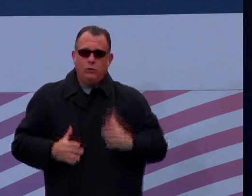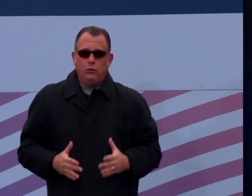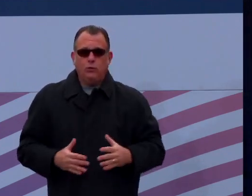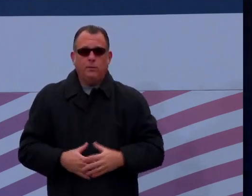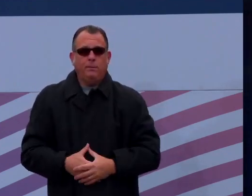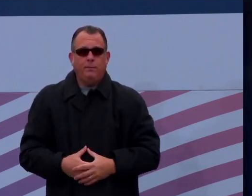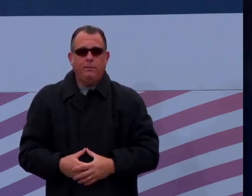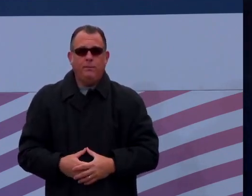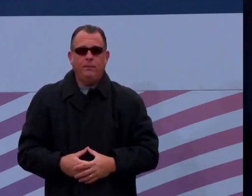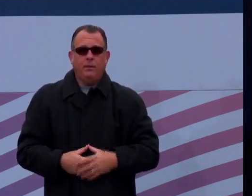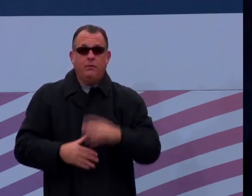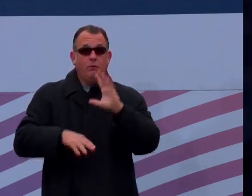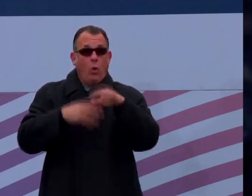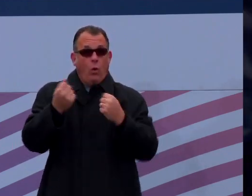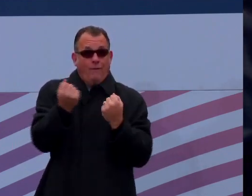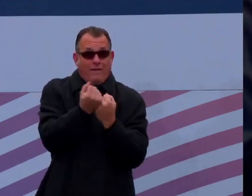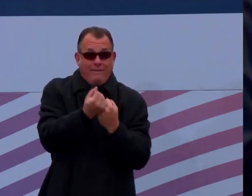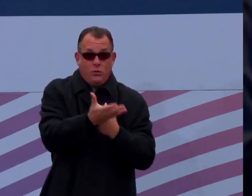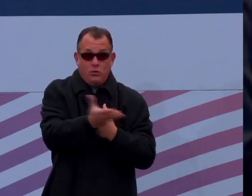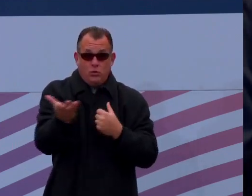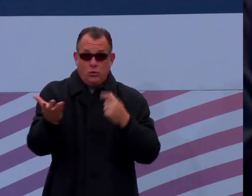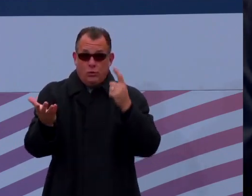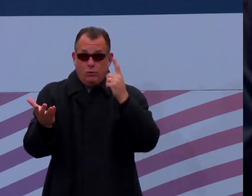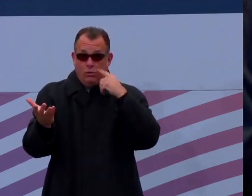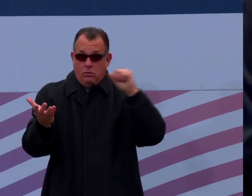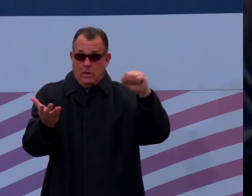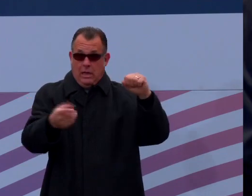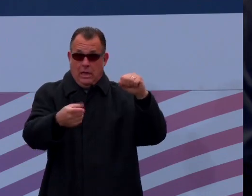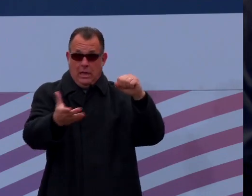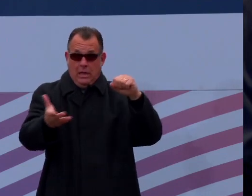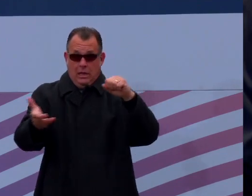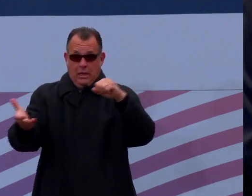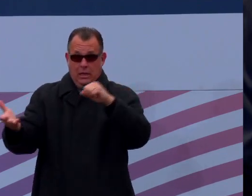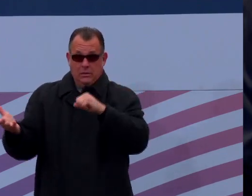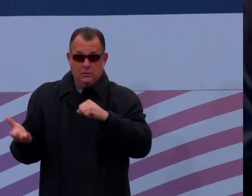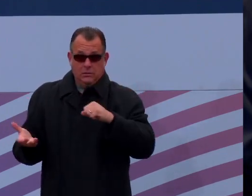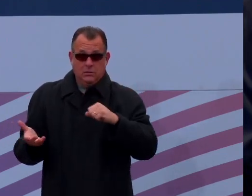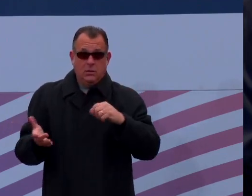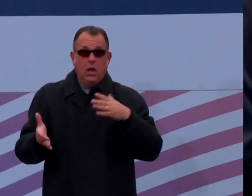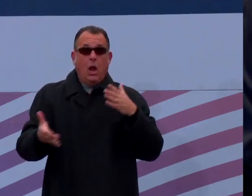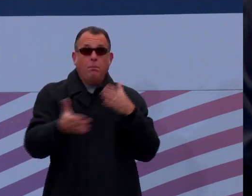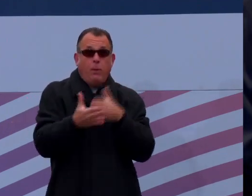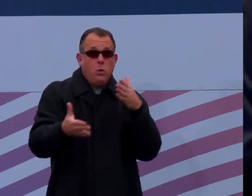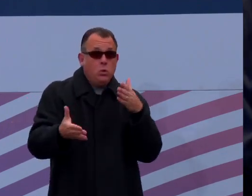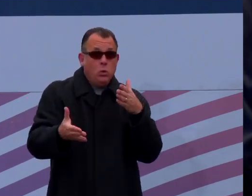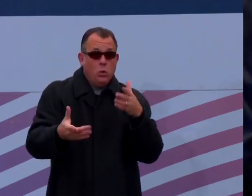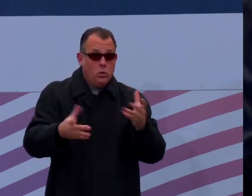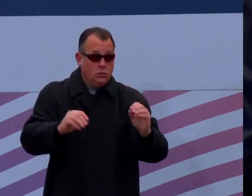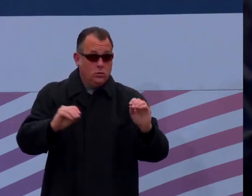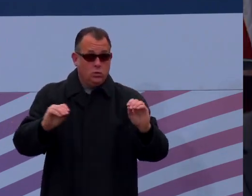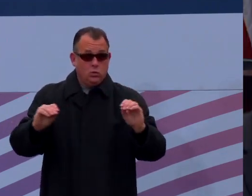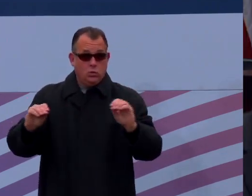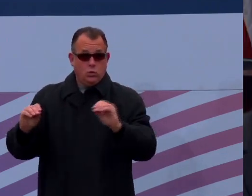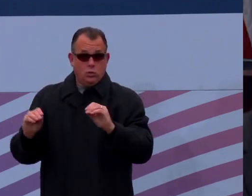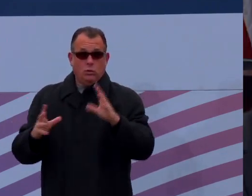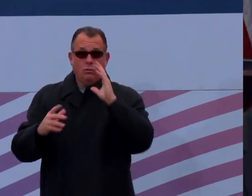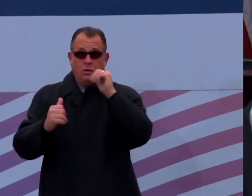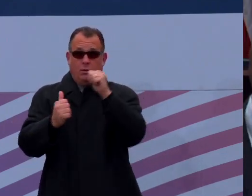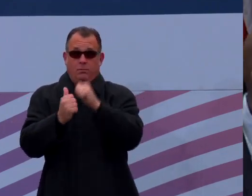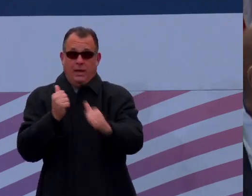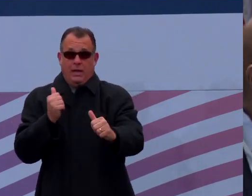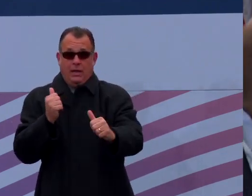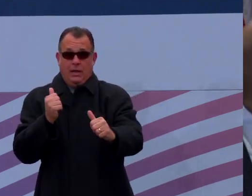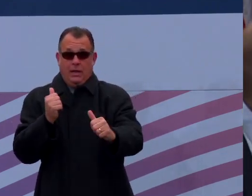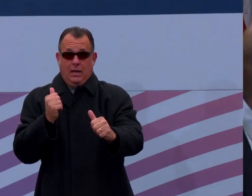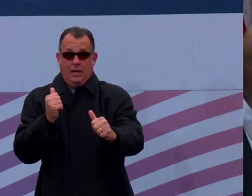All those in favor will give their consent by saying aye. Aye. Those opposed, nay. The ayes have it, and the resolution is